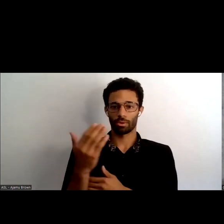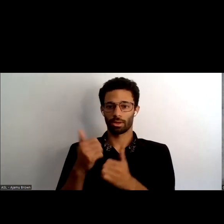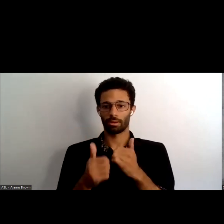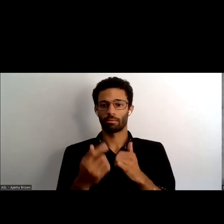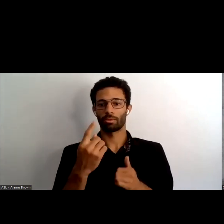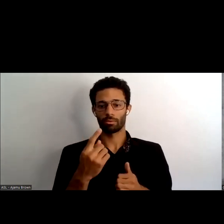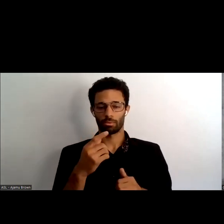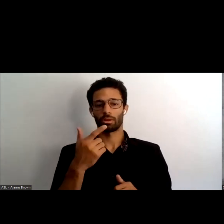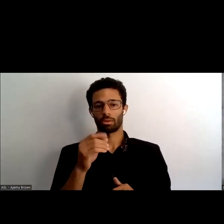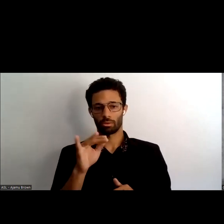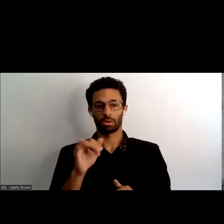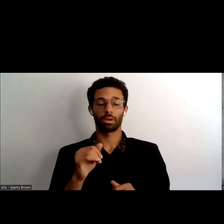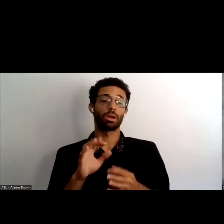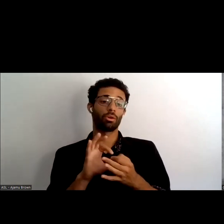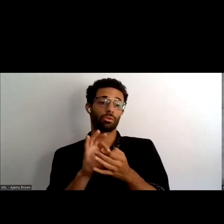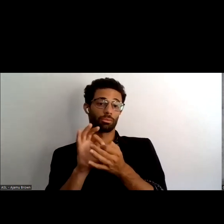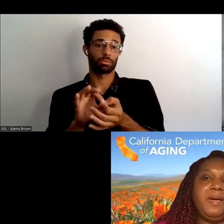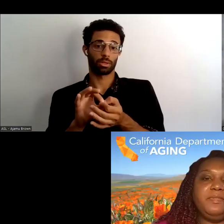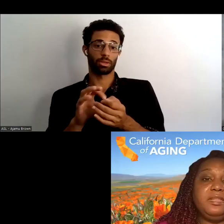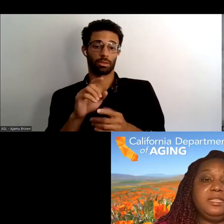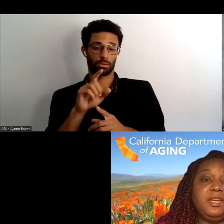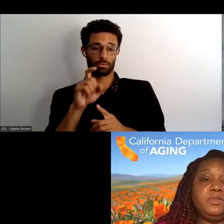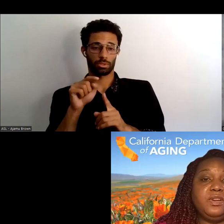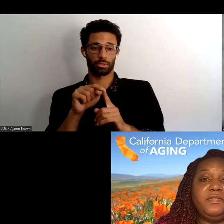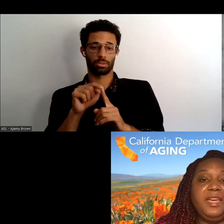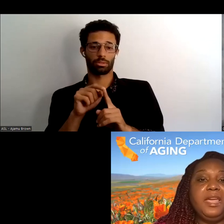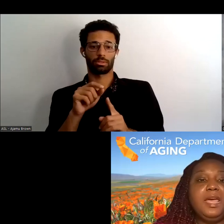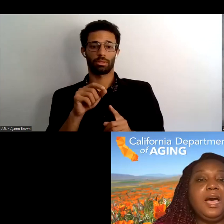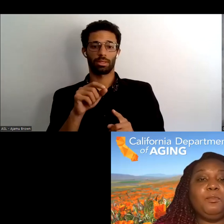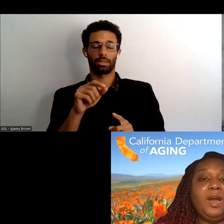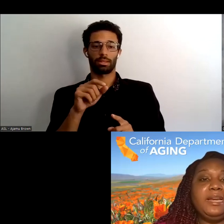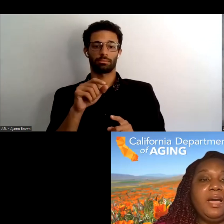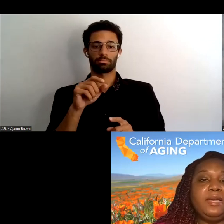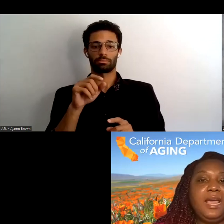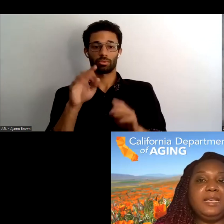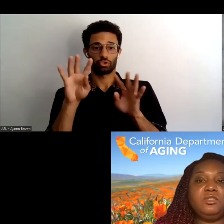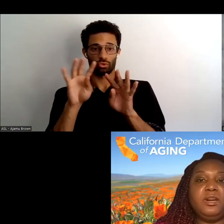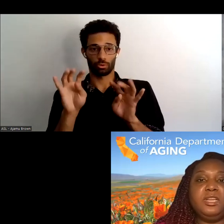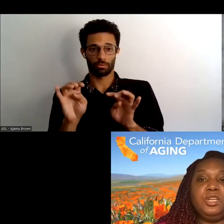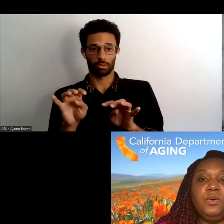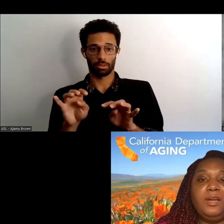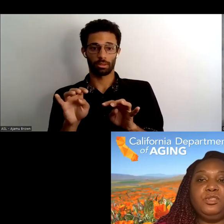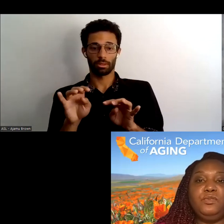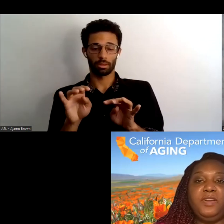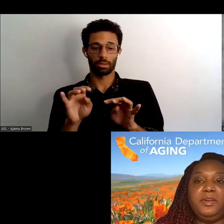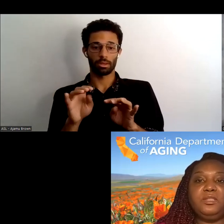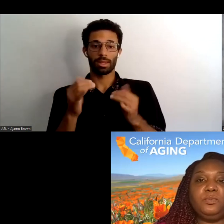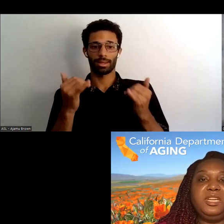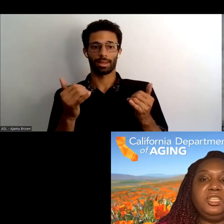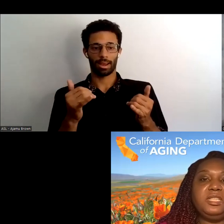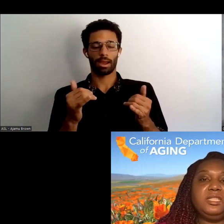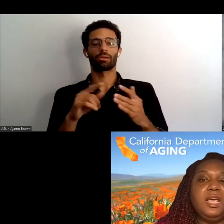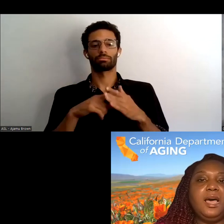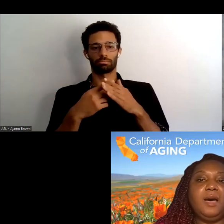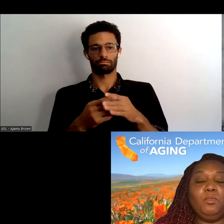good morning gloria regarding the question about the cassell survey um right now it has started to go out to various